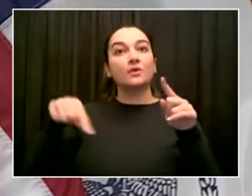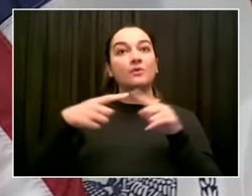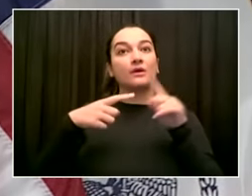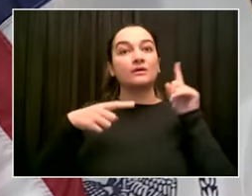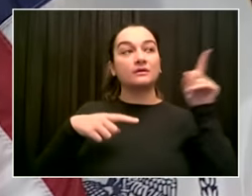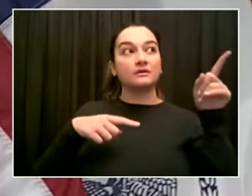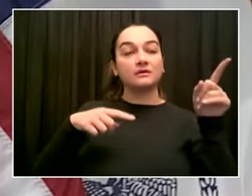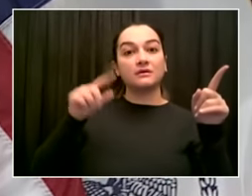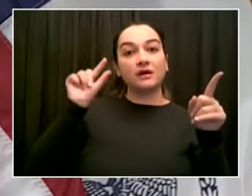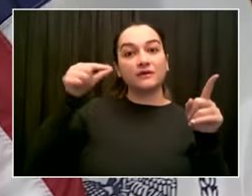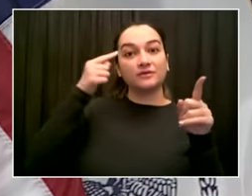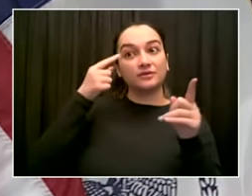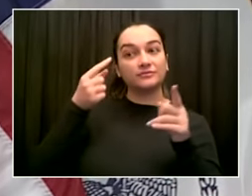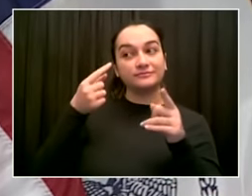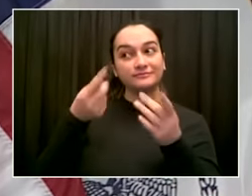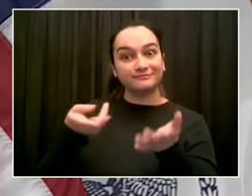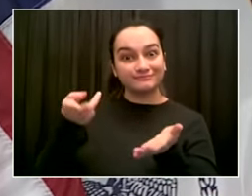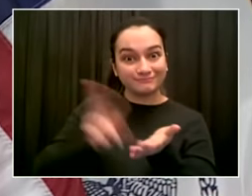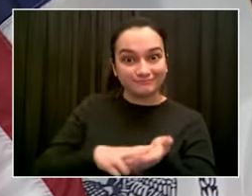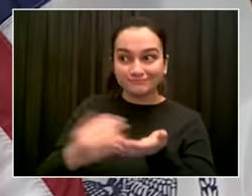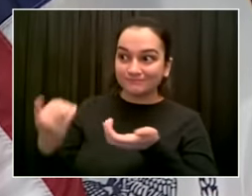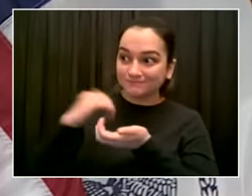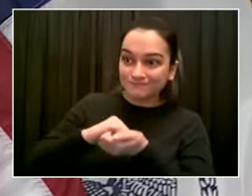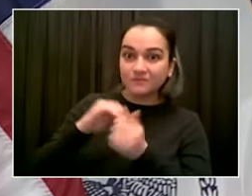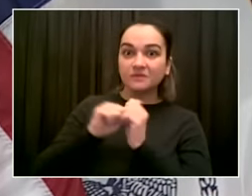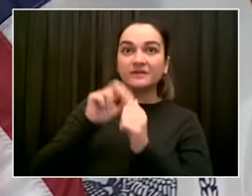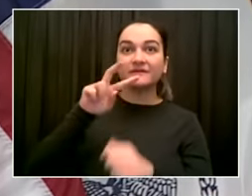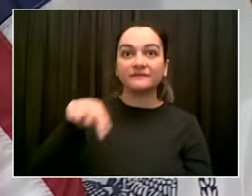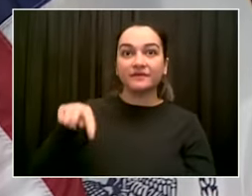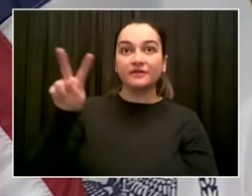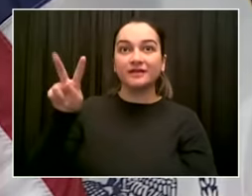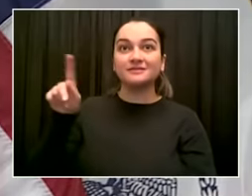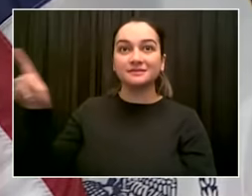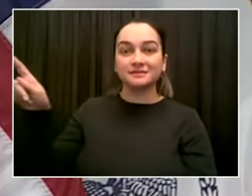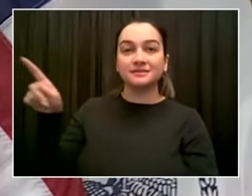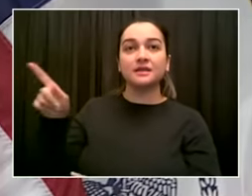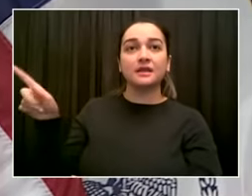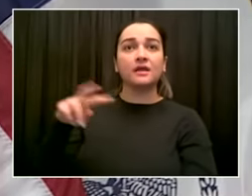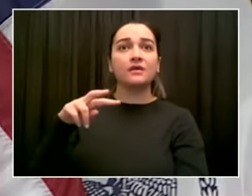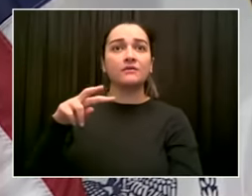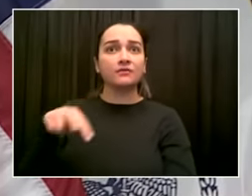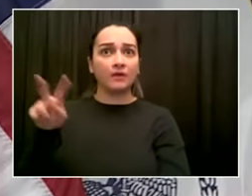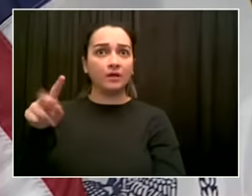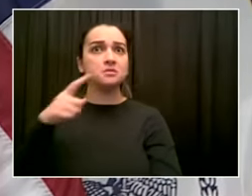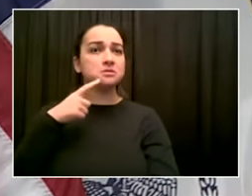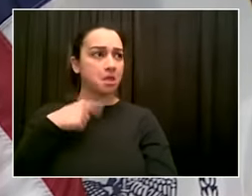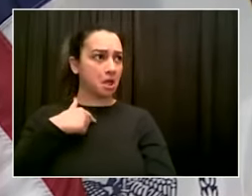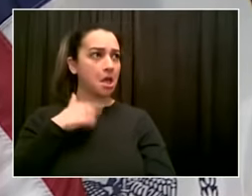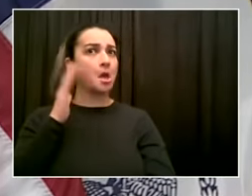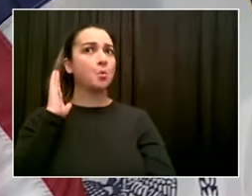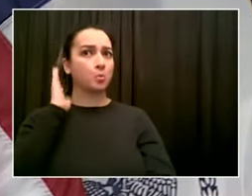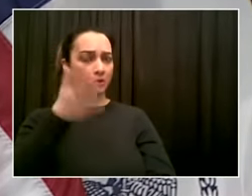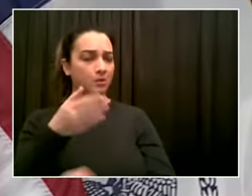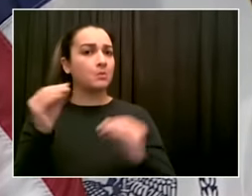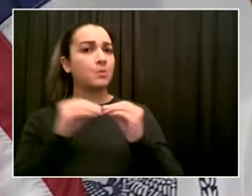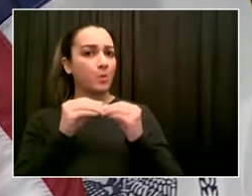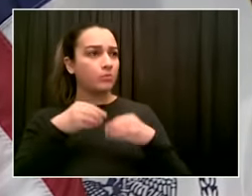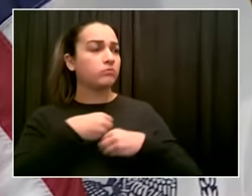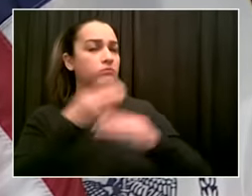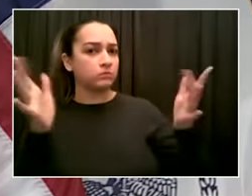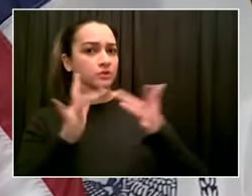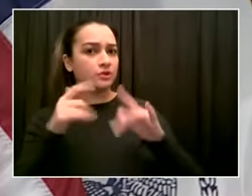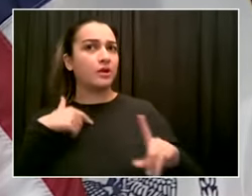commitments to fuller access and then didn't do it. We had to fight very hard to get that